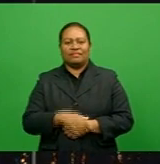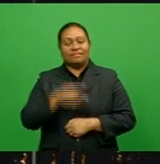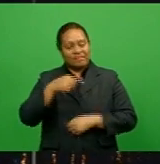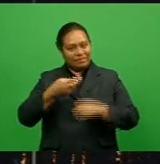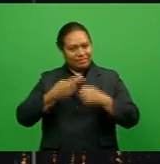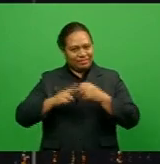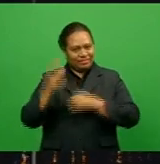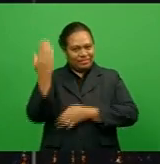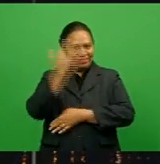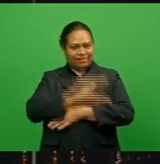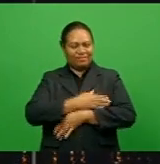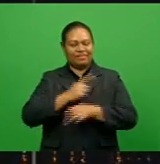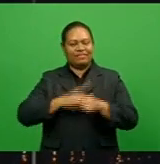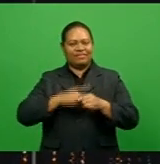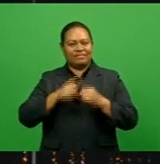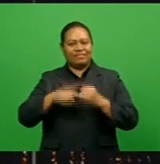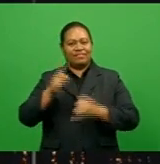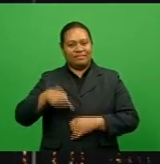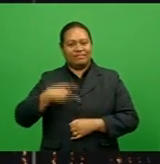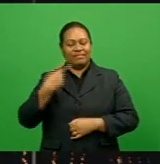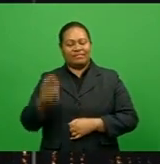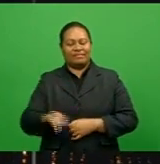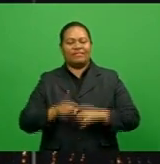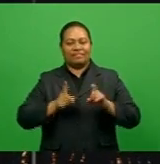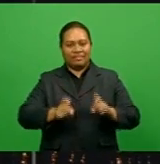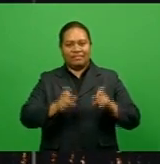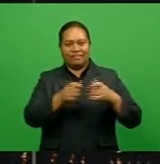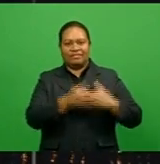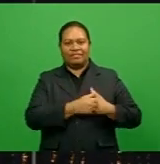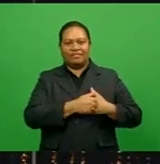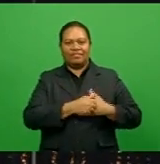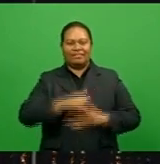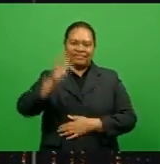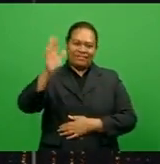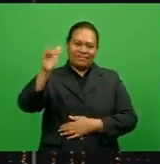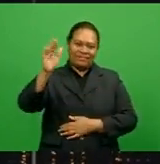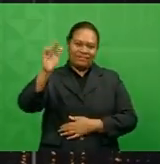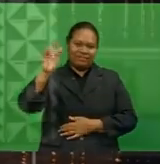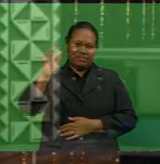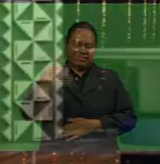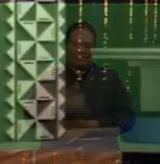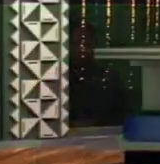That's your news for tonight. Until tomorrow from the team and I stay safe. Bye for now.